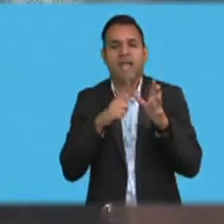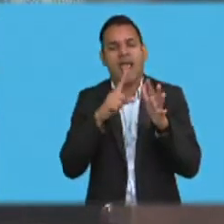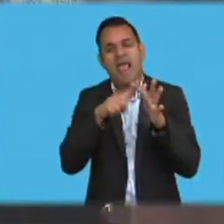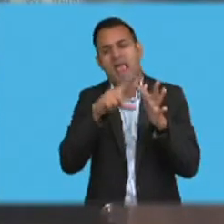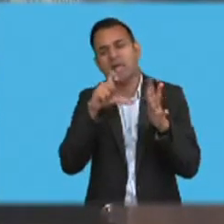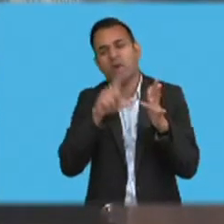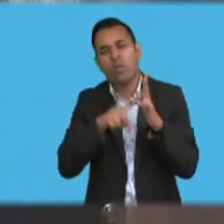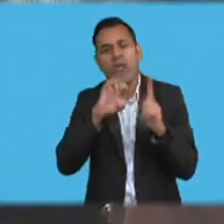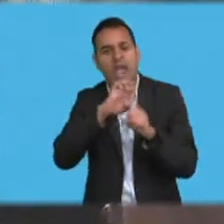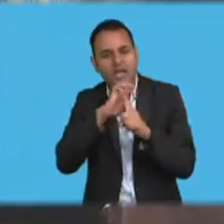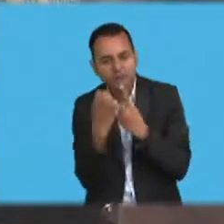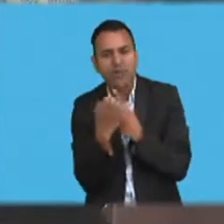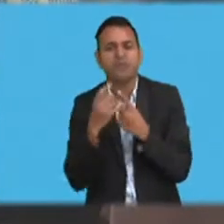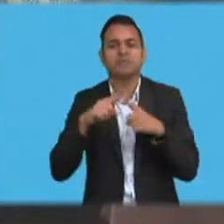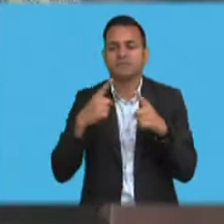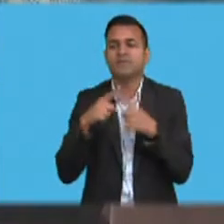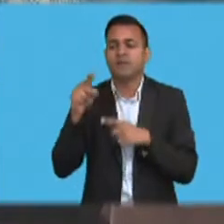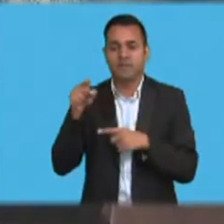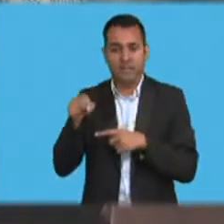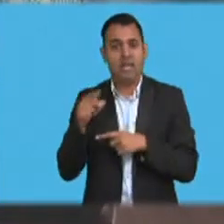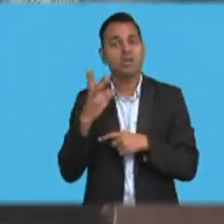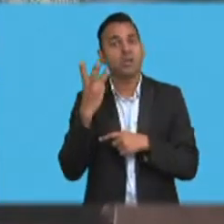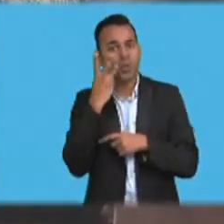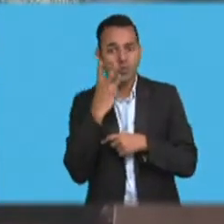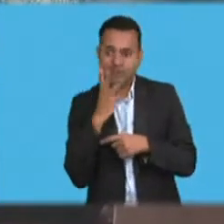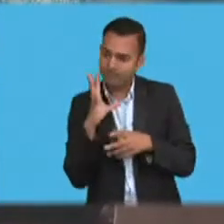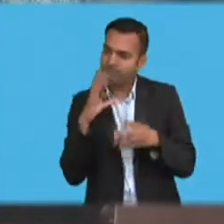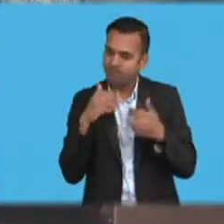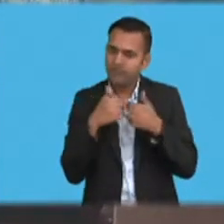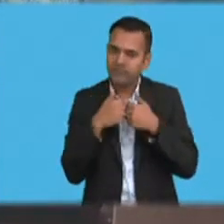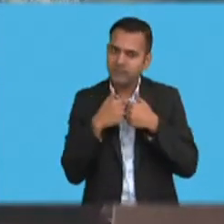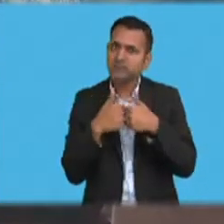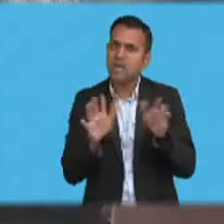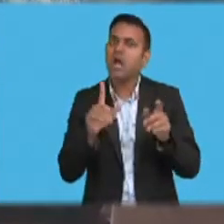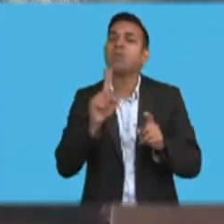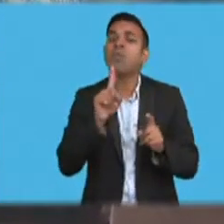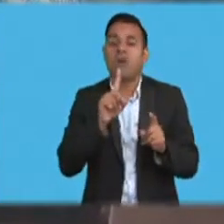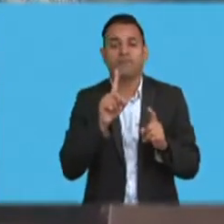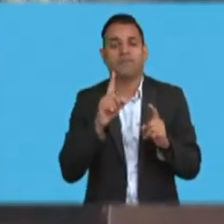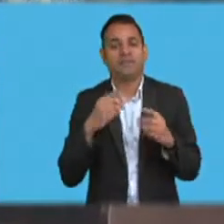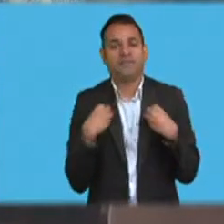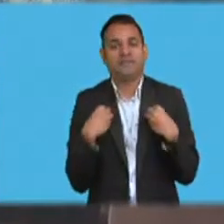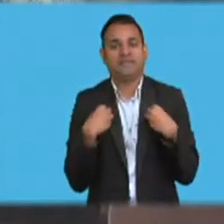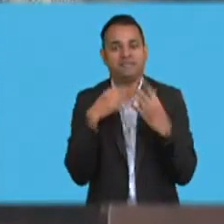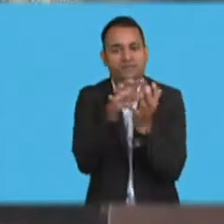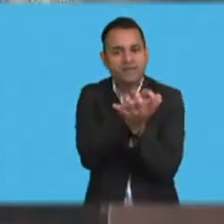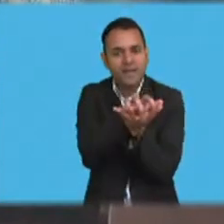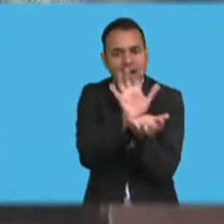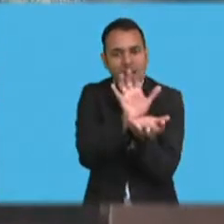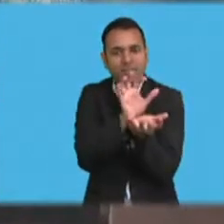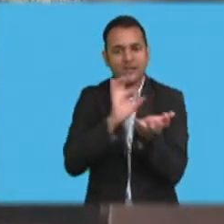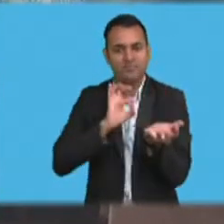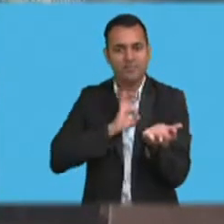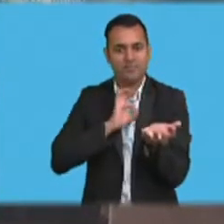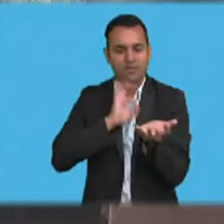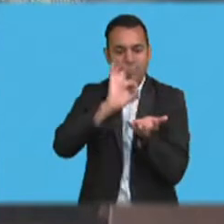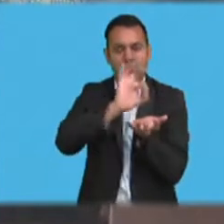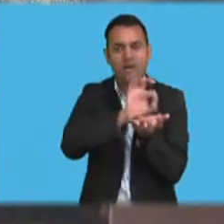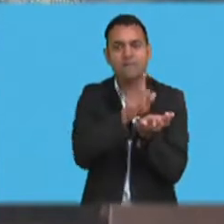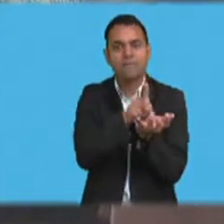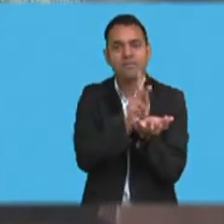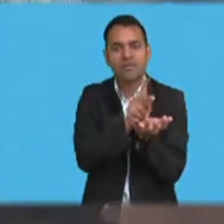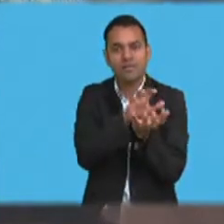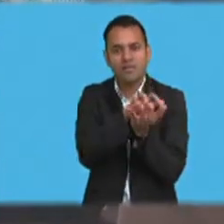through spec farm developments. Moreover, women in local communities are also undergoing training on